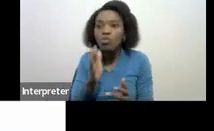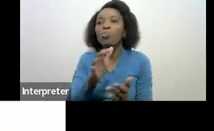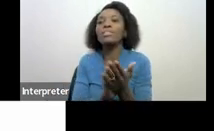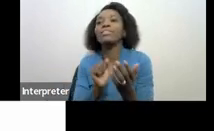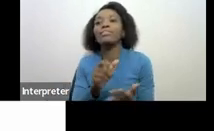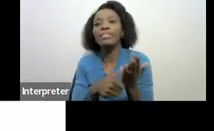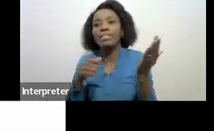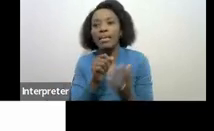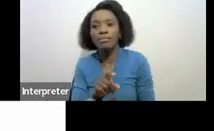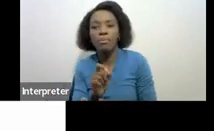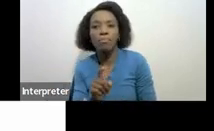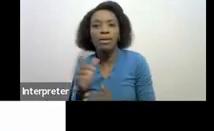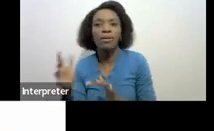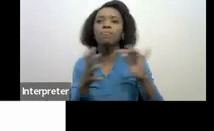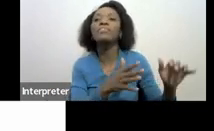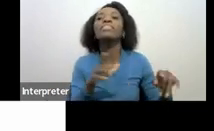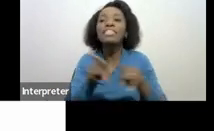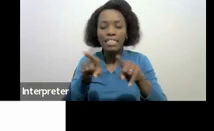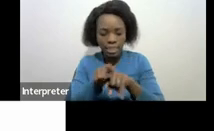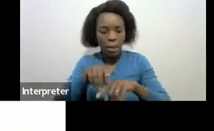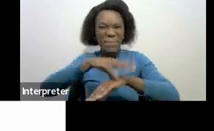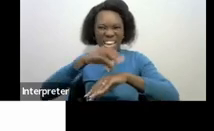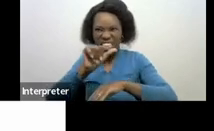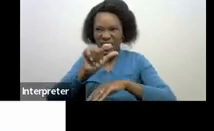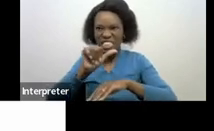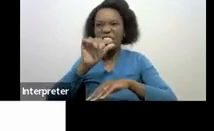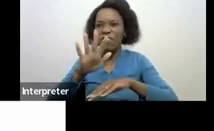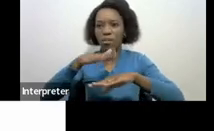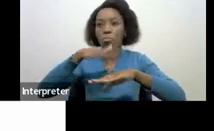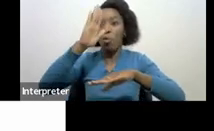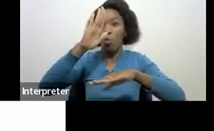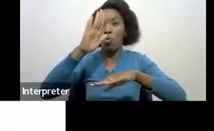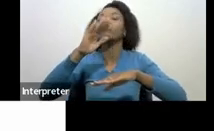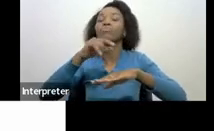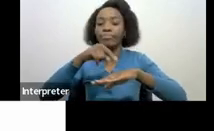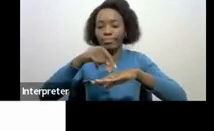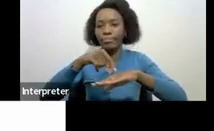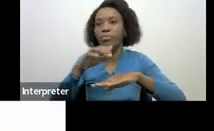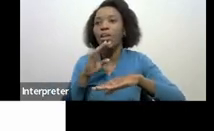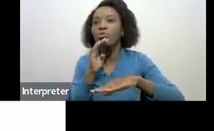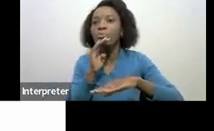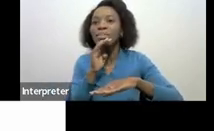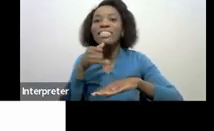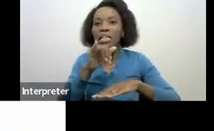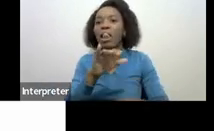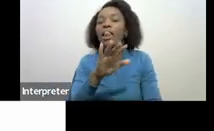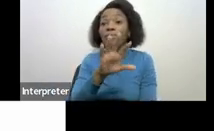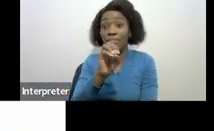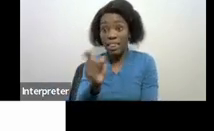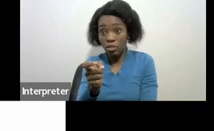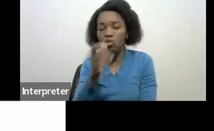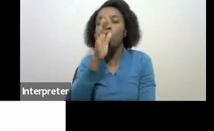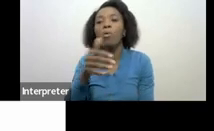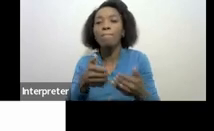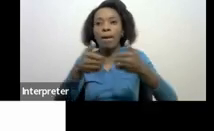applies even at the age of 65 years and older still on the $50,000 we split it into